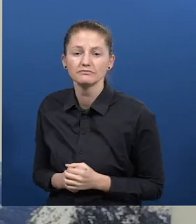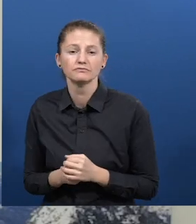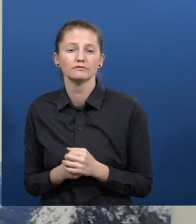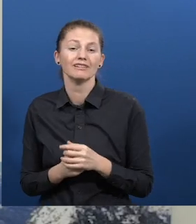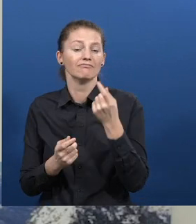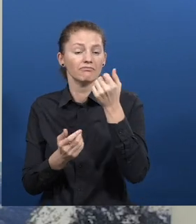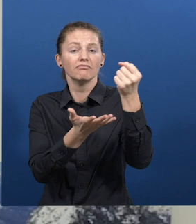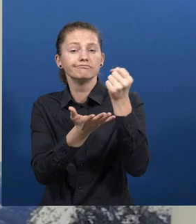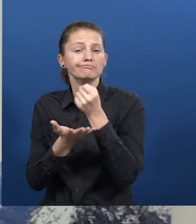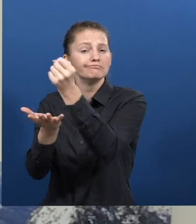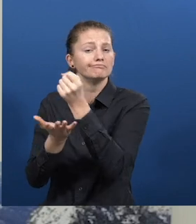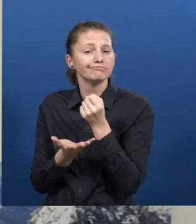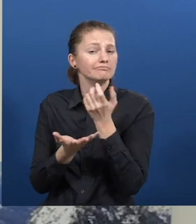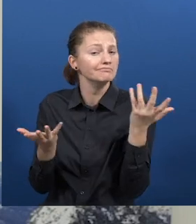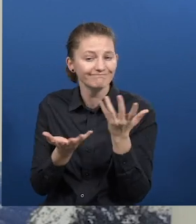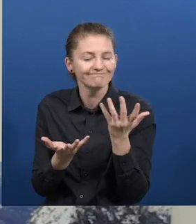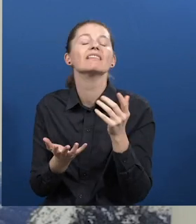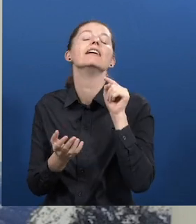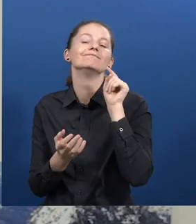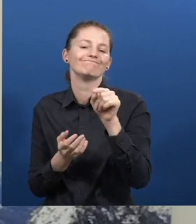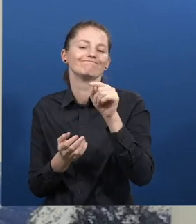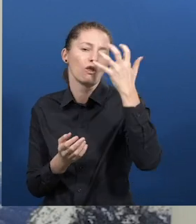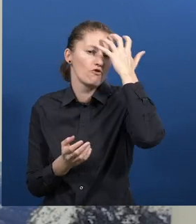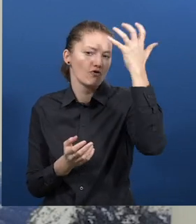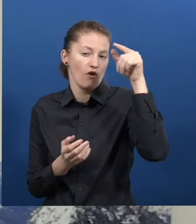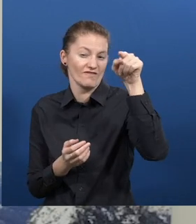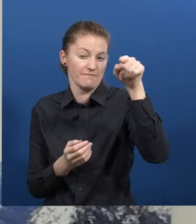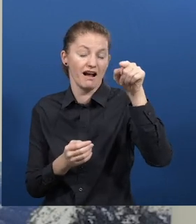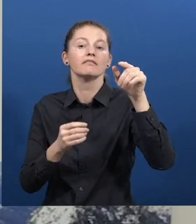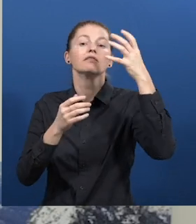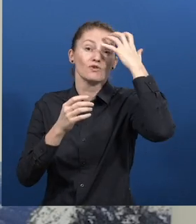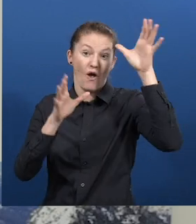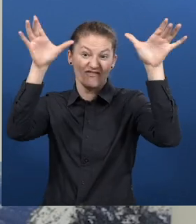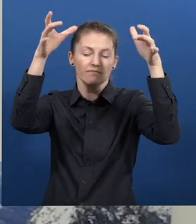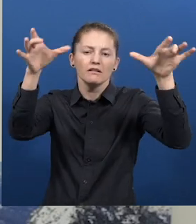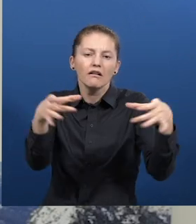And the financing for these institutions comes from the state through the National Training and Employment Service.